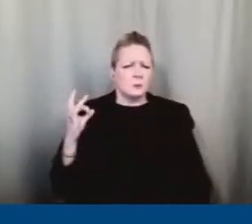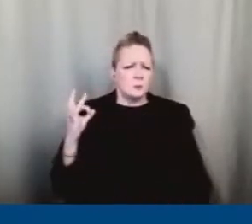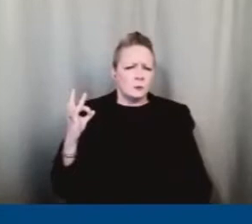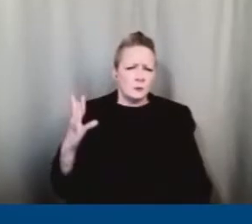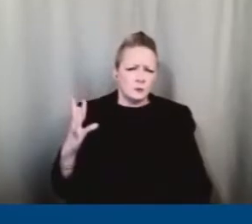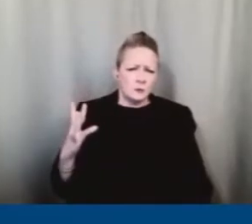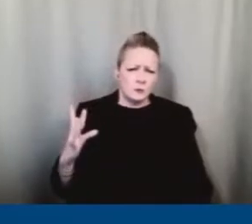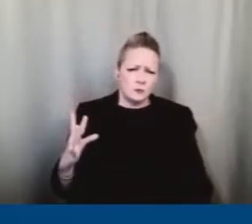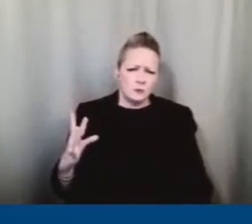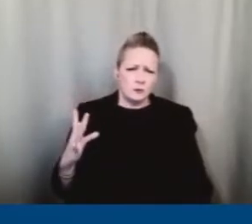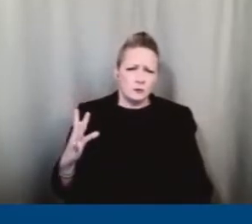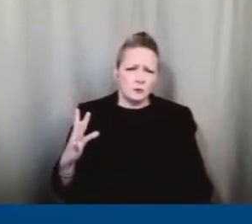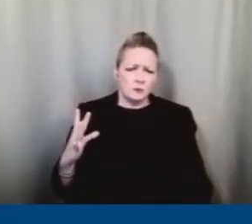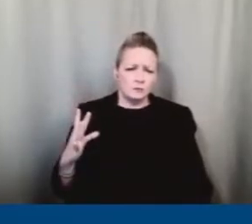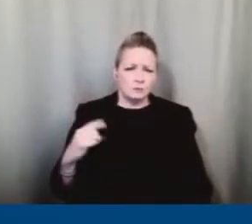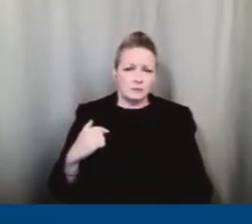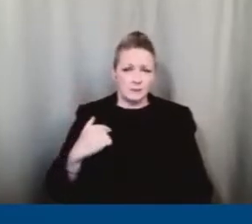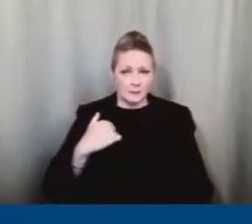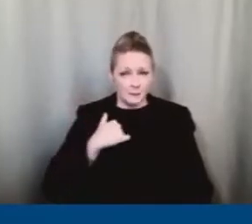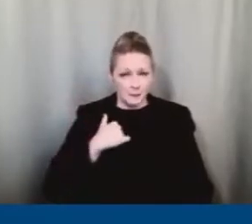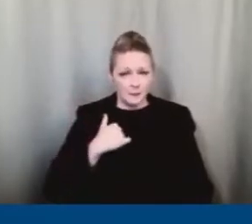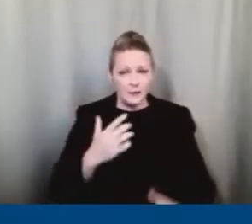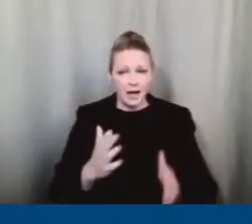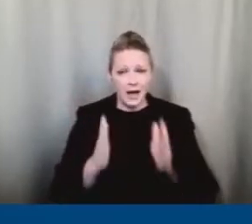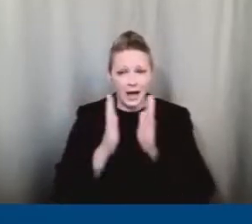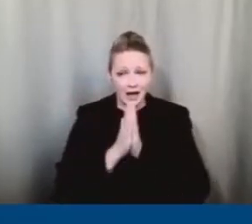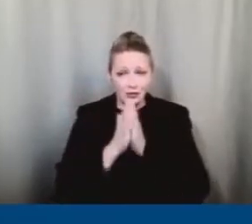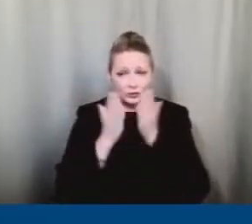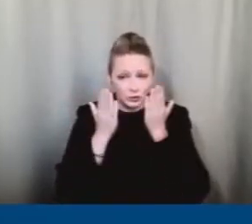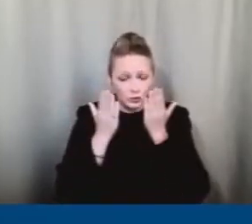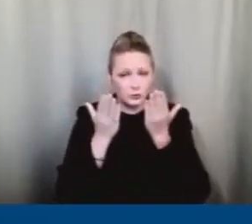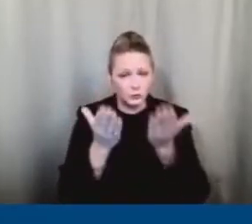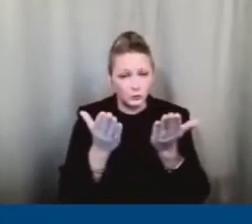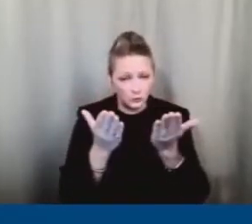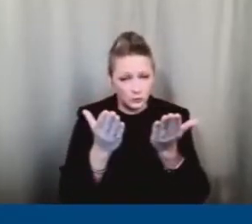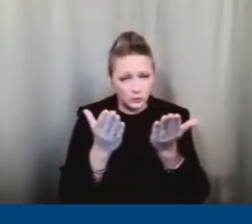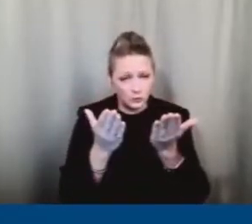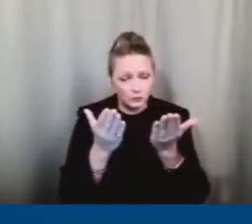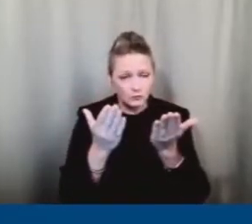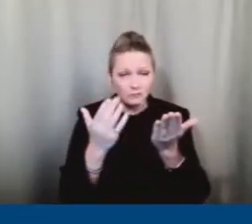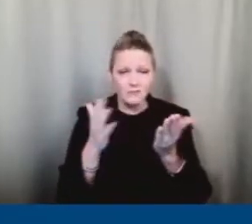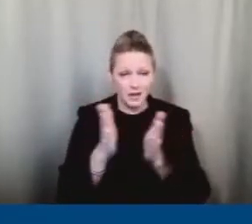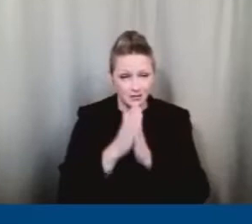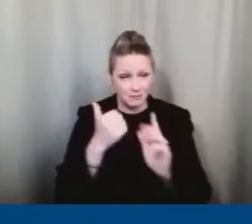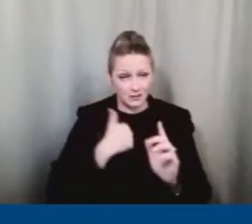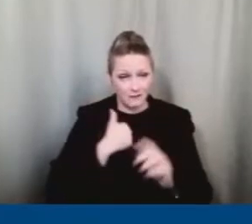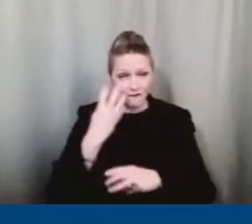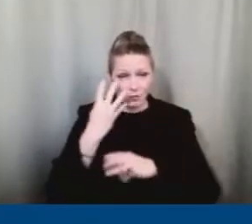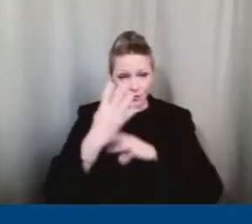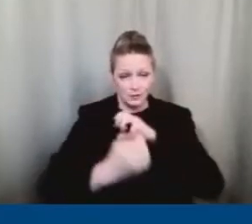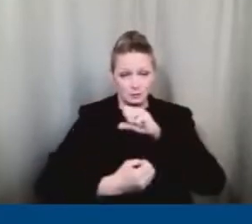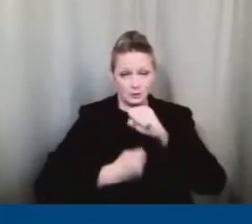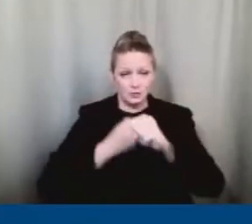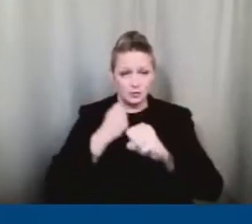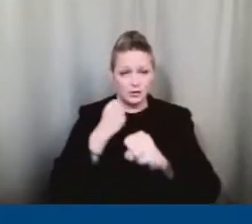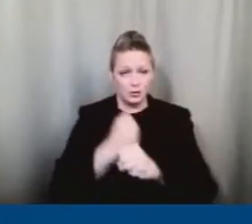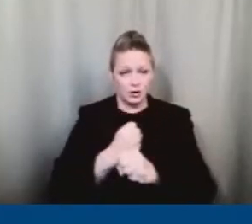I have come here to ask you a question that I have been asking myself the last four years. What if?